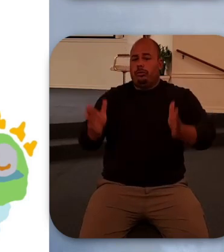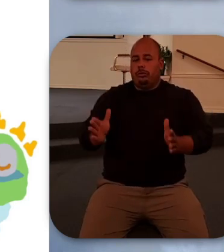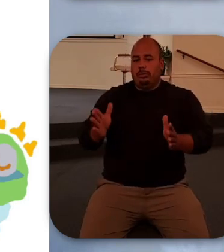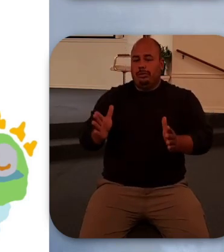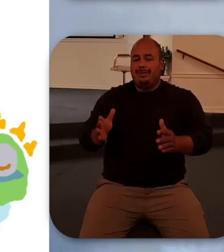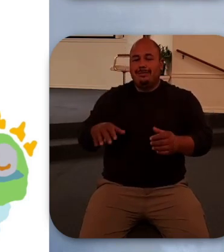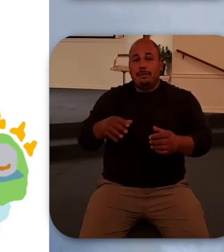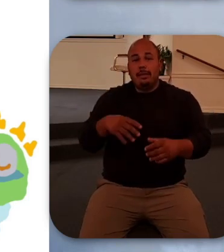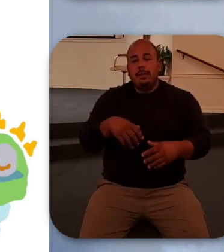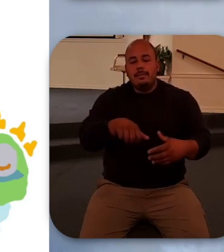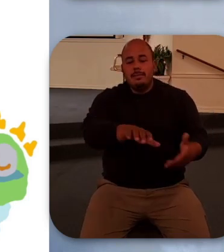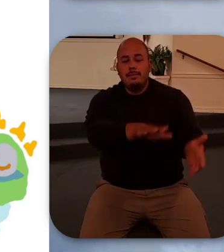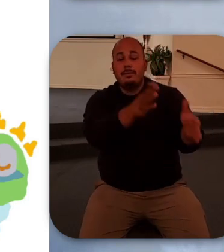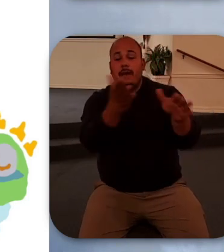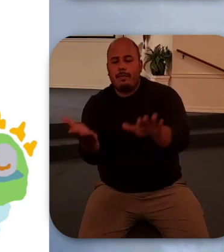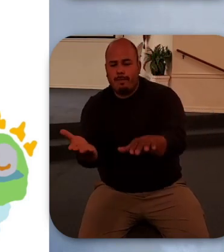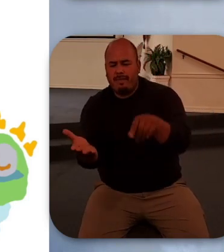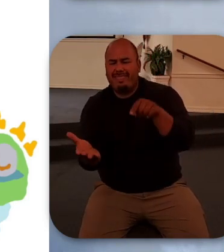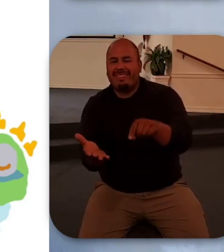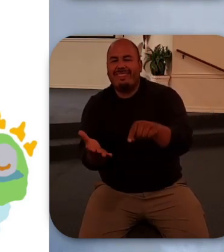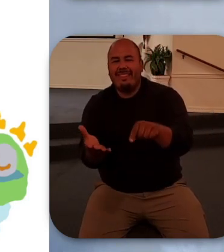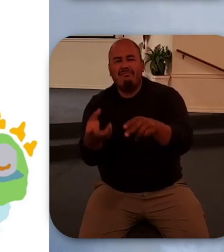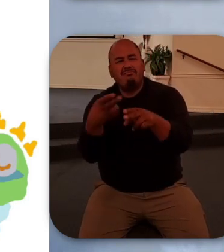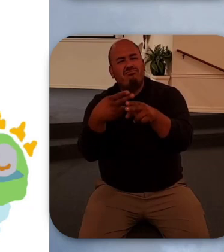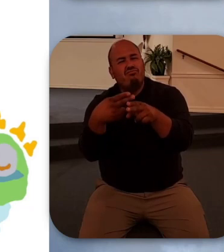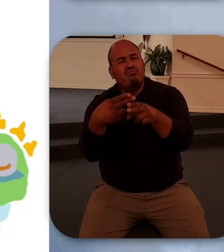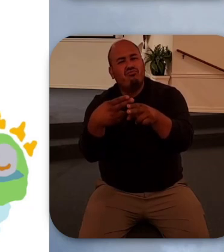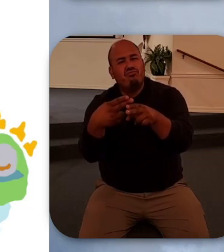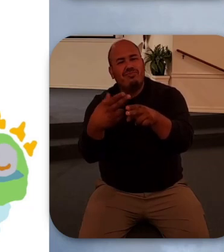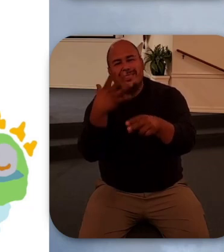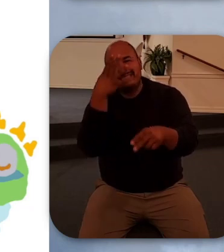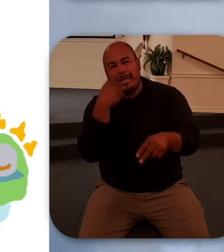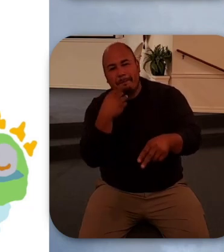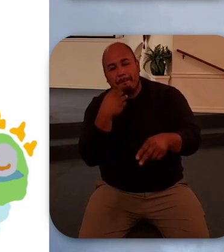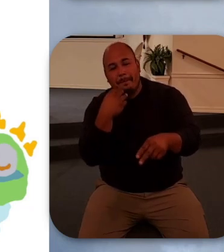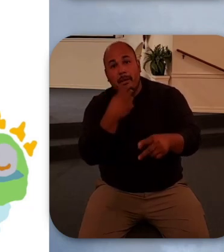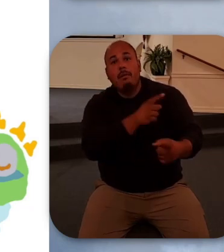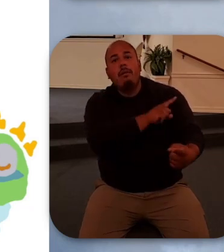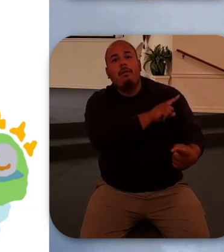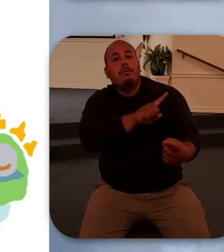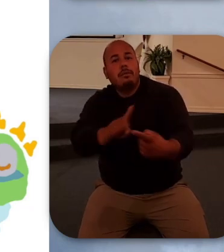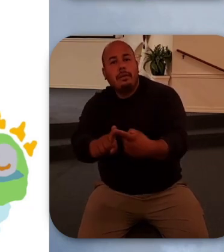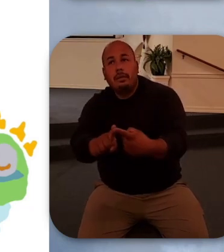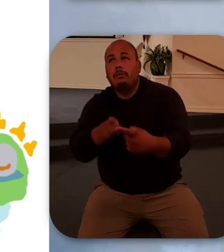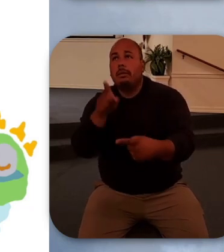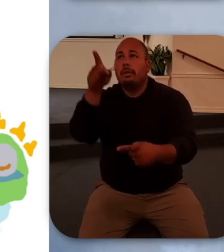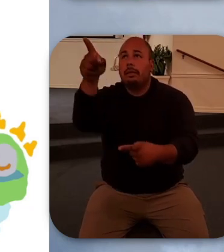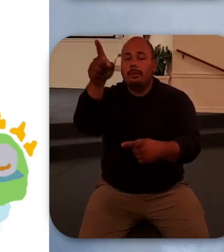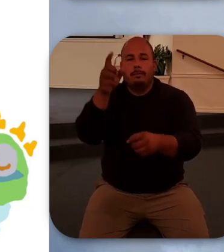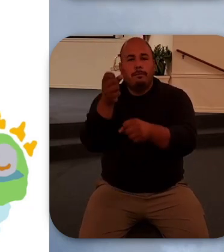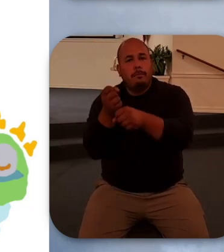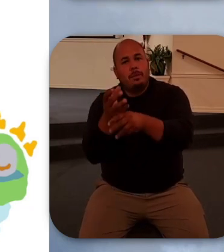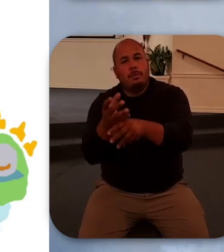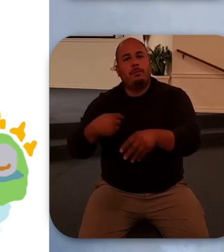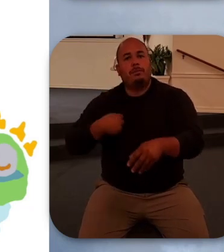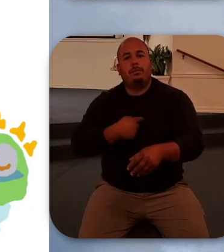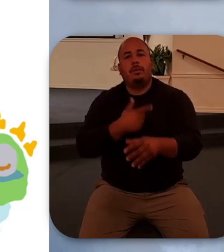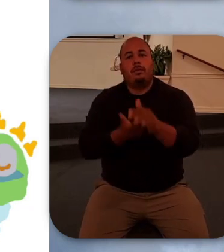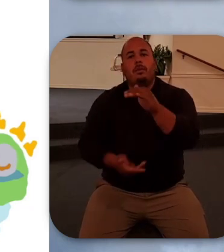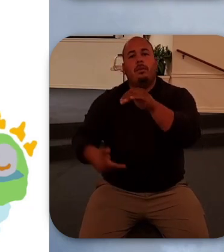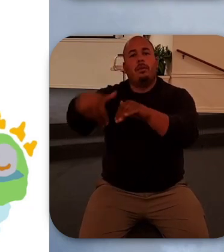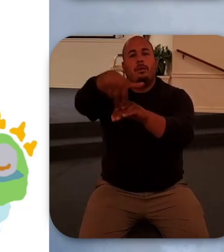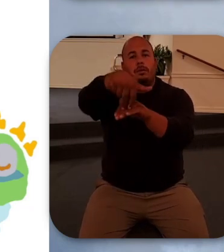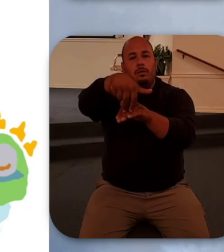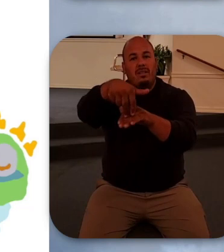sleep until God wakes us up again it's temporary that's why Jesus said